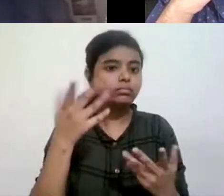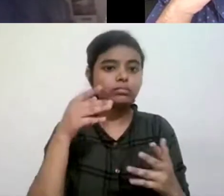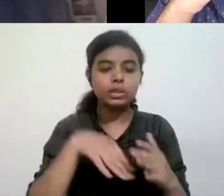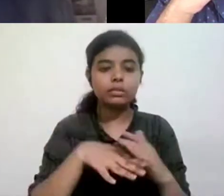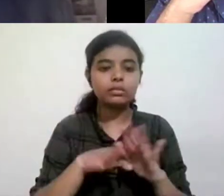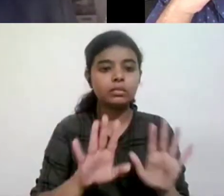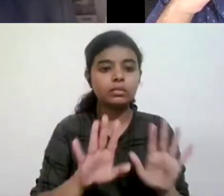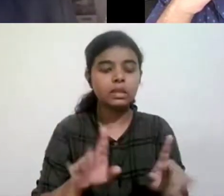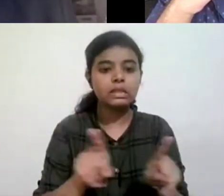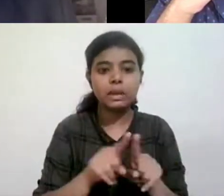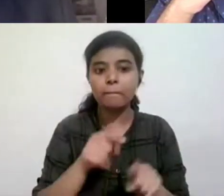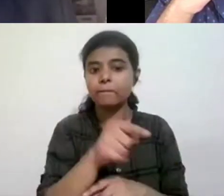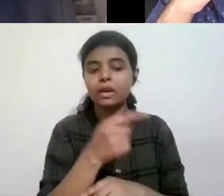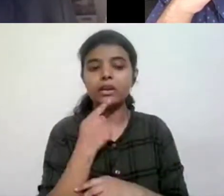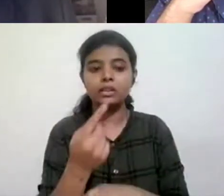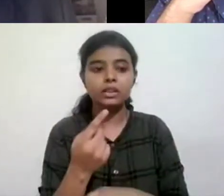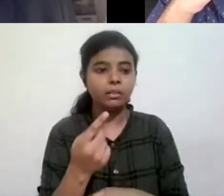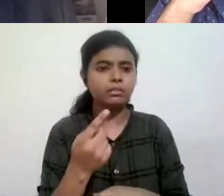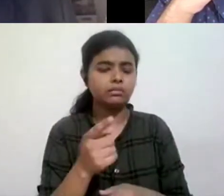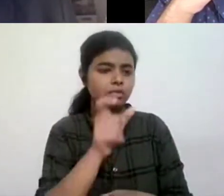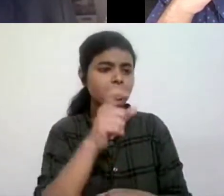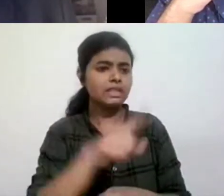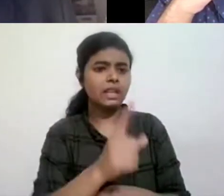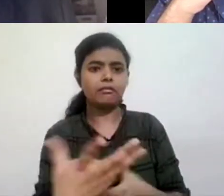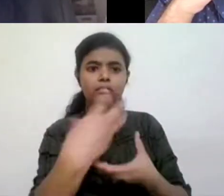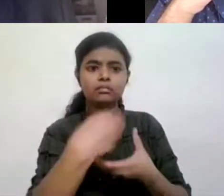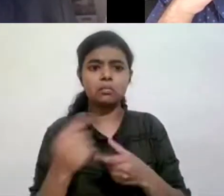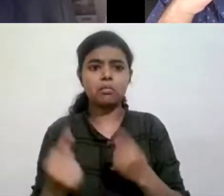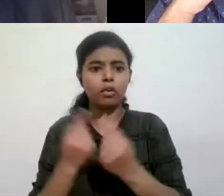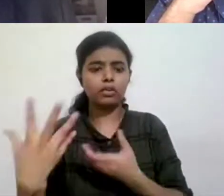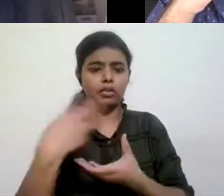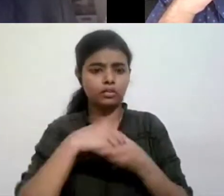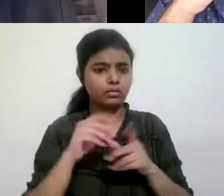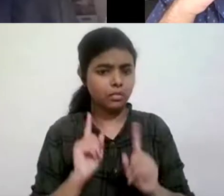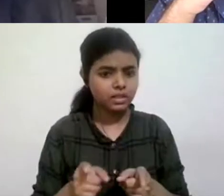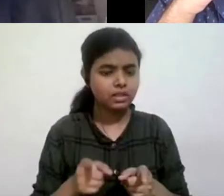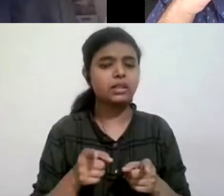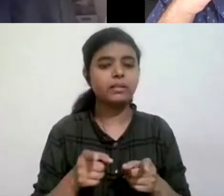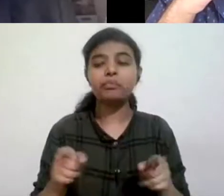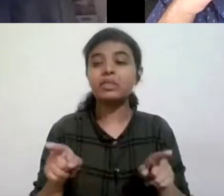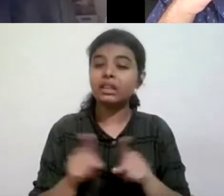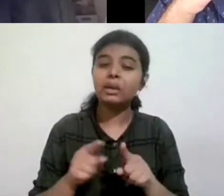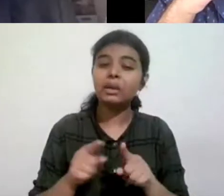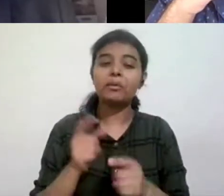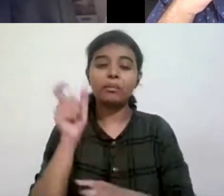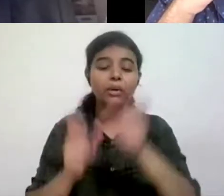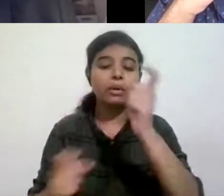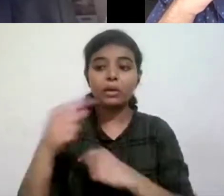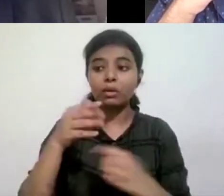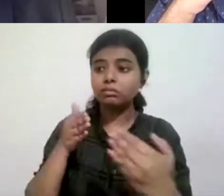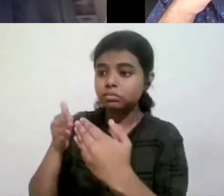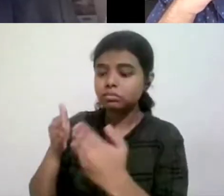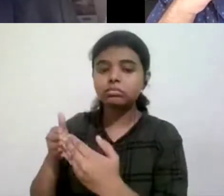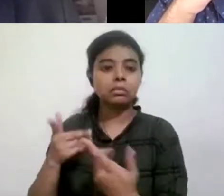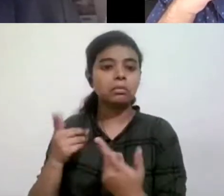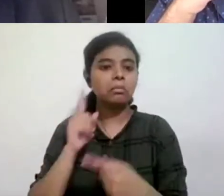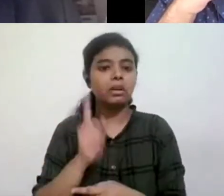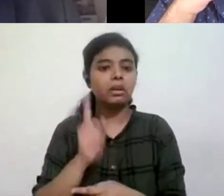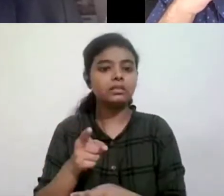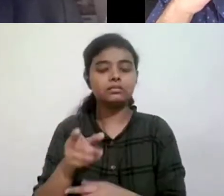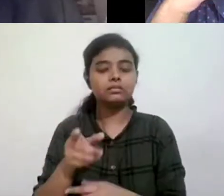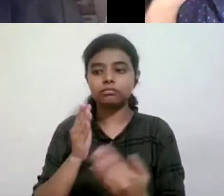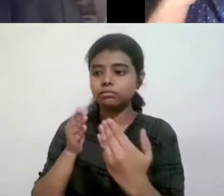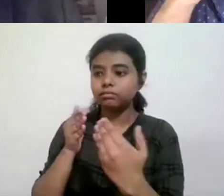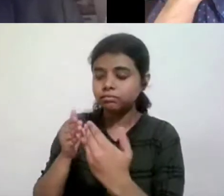listen to and, and participate in the politics that are involved. So yeah, that's the role of a public intellectual and we all should be public intellectuals